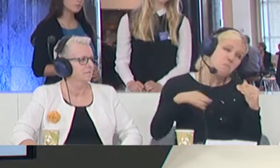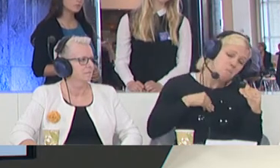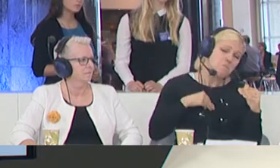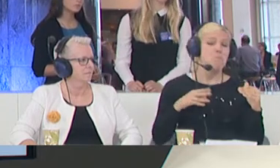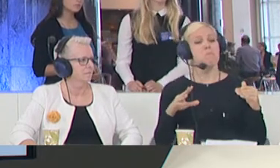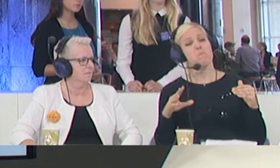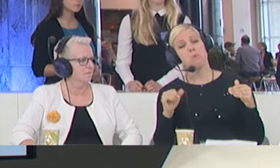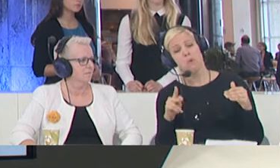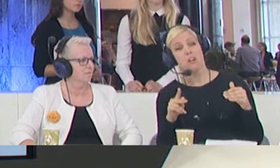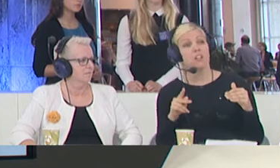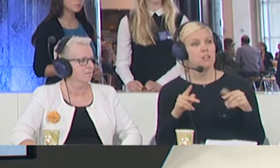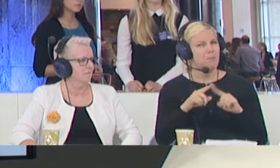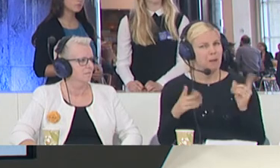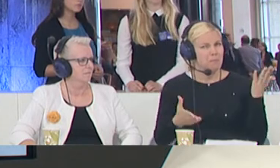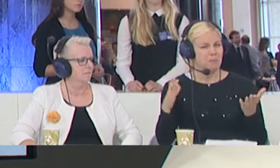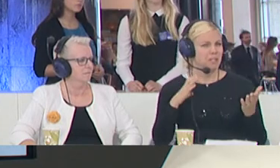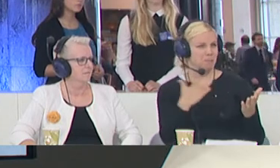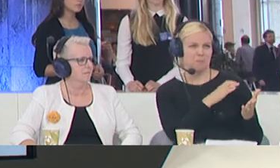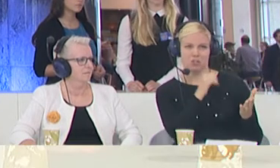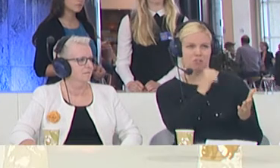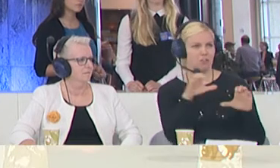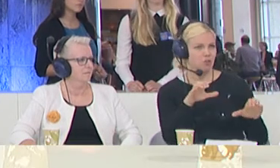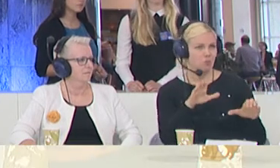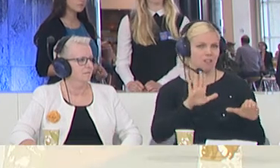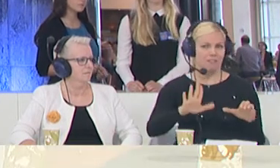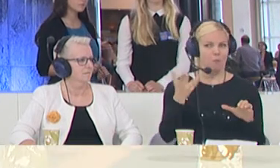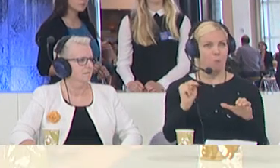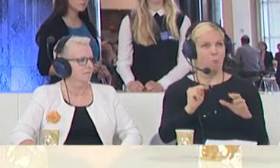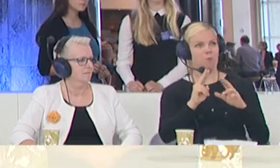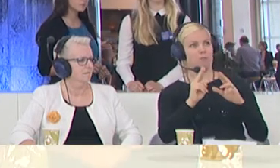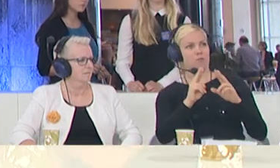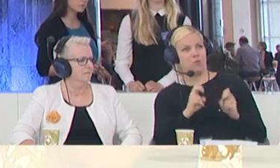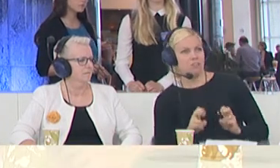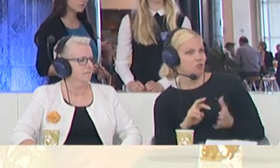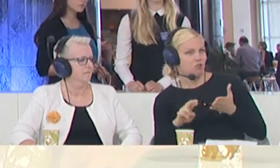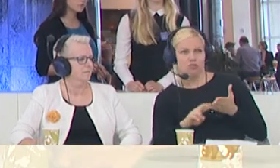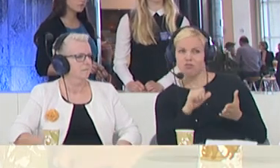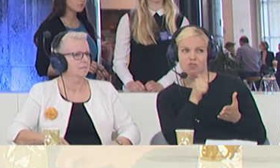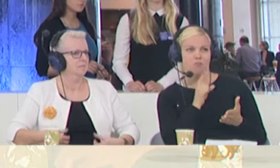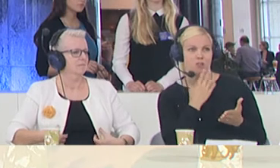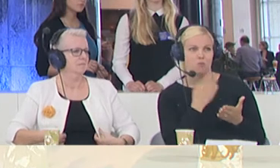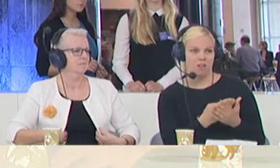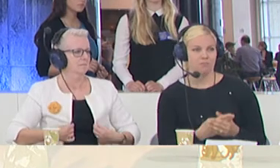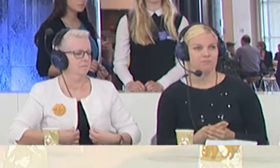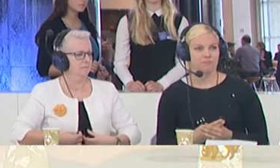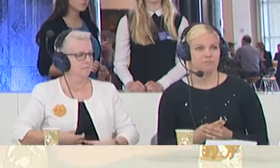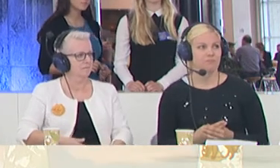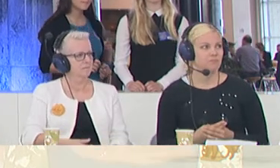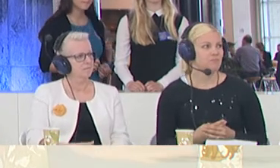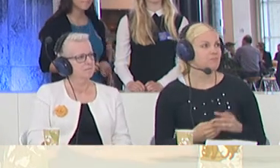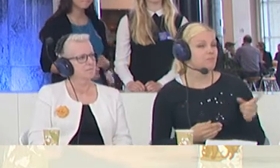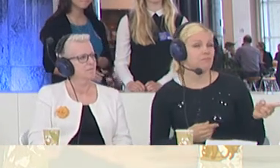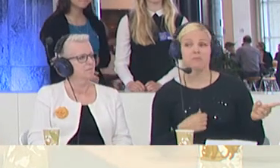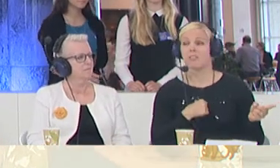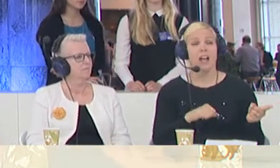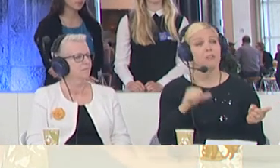Is the Commission just not doing its homework properly? Well, I wouldn't think so. I mean, there is a lot of pressure from